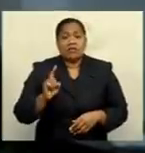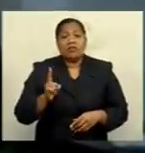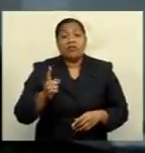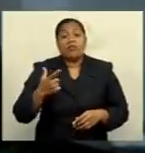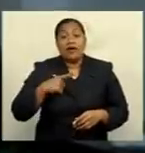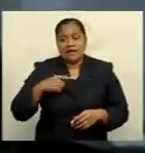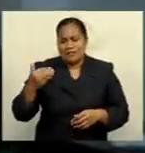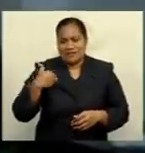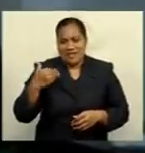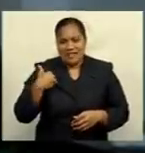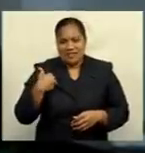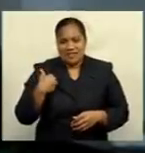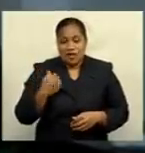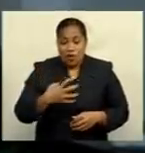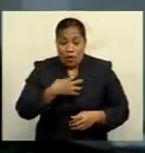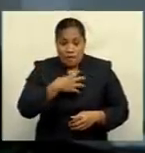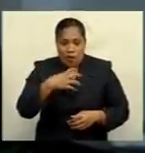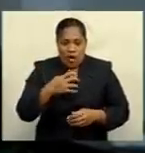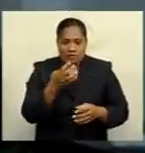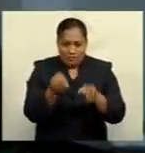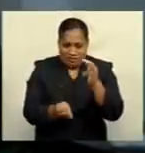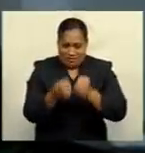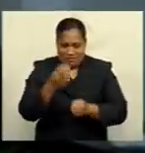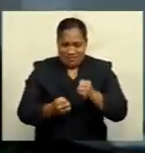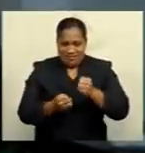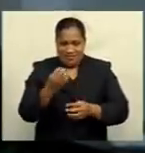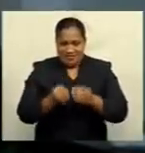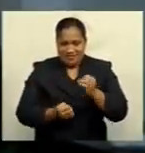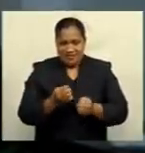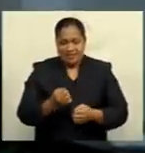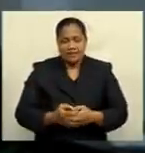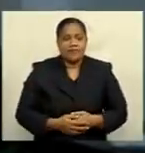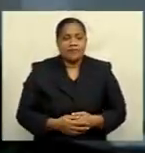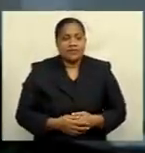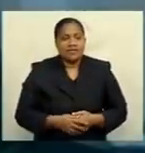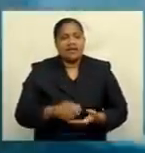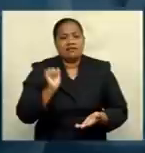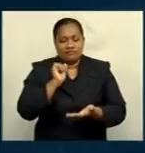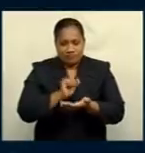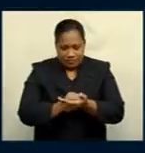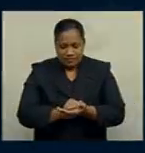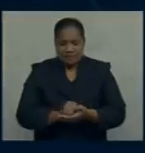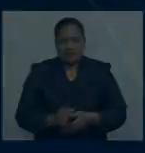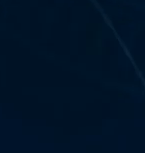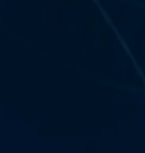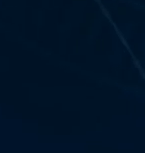in milk production. Supplement feeding and right practices and correcting their basics.